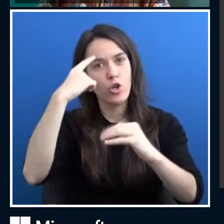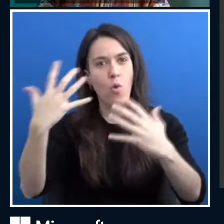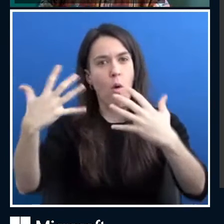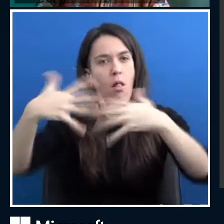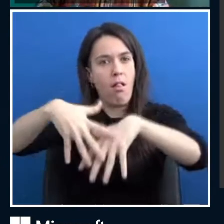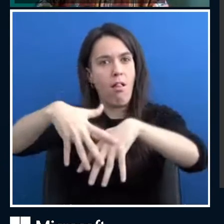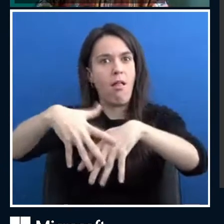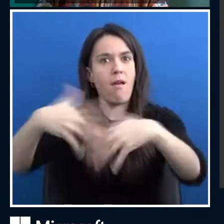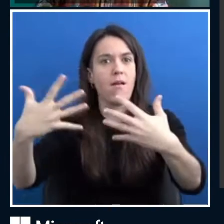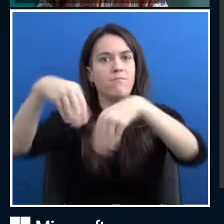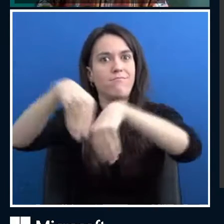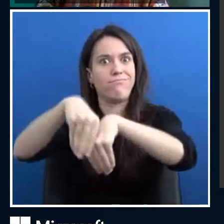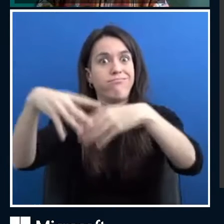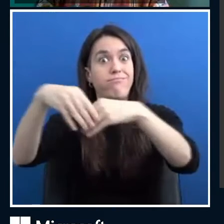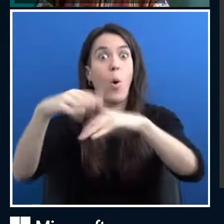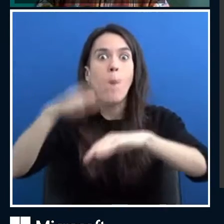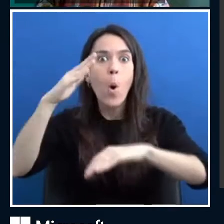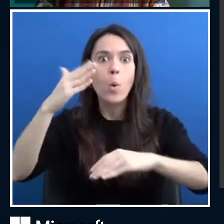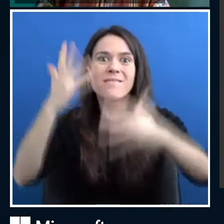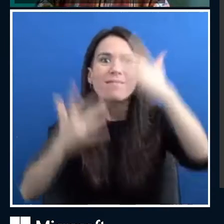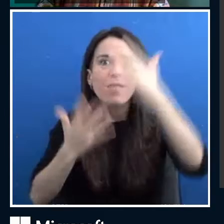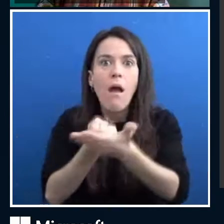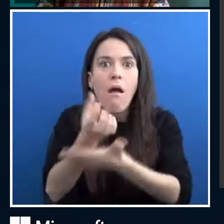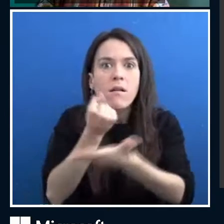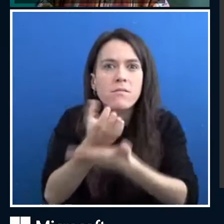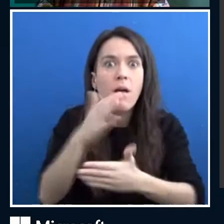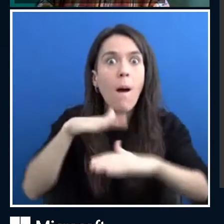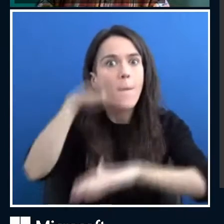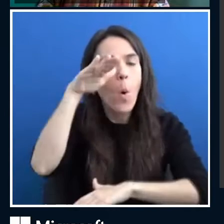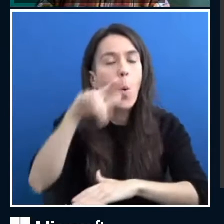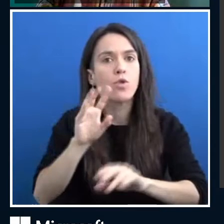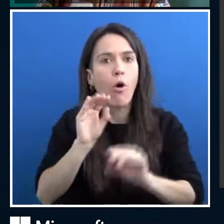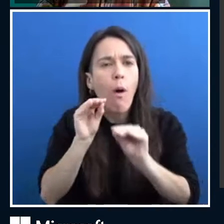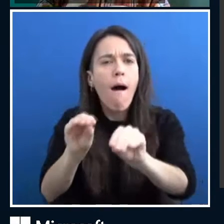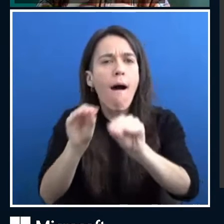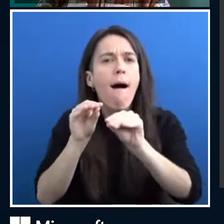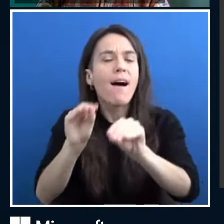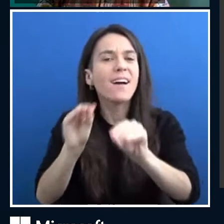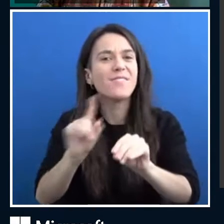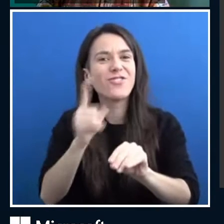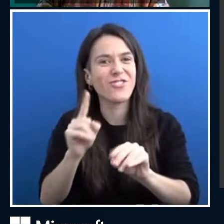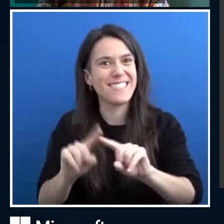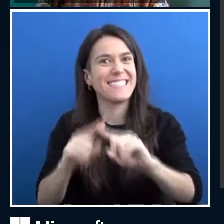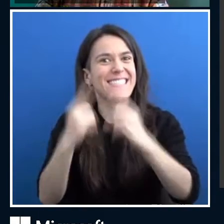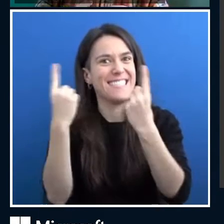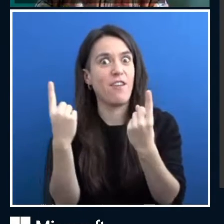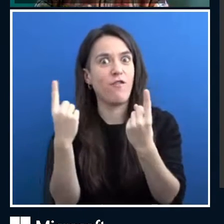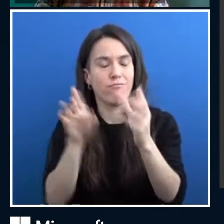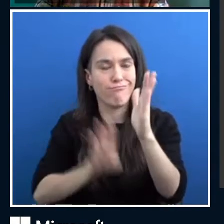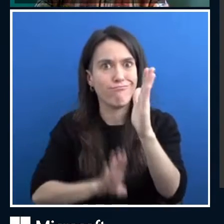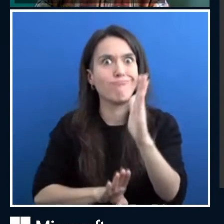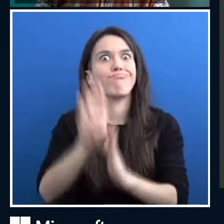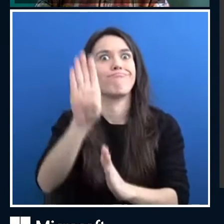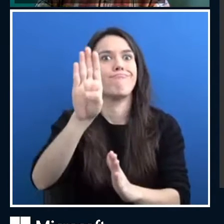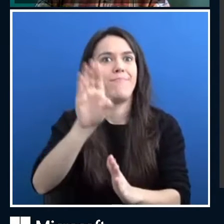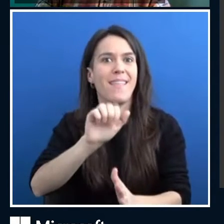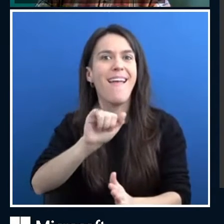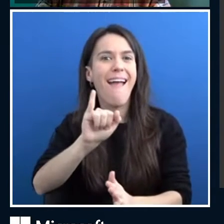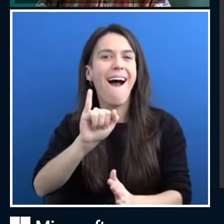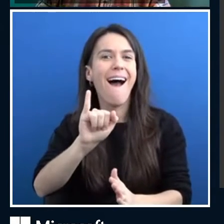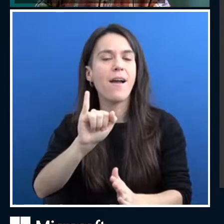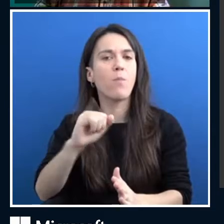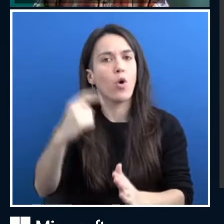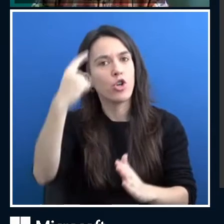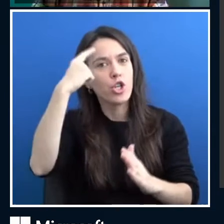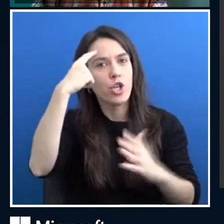data became available on the internet. So this led us to the very huge successes of AI. I think starting something